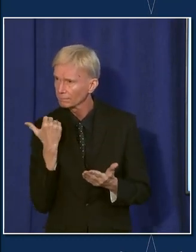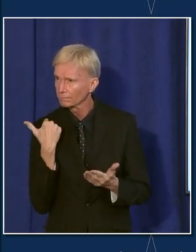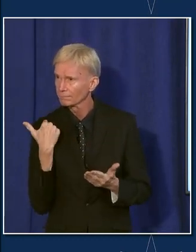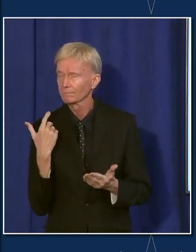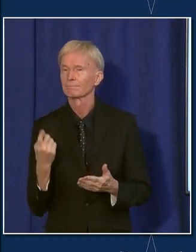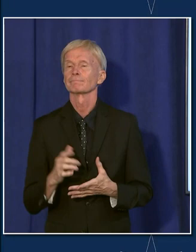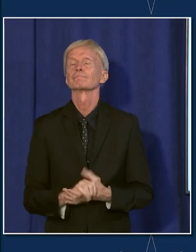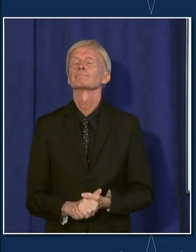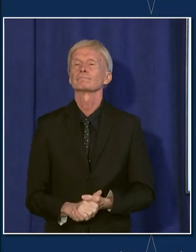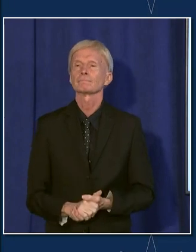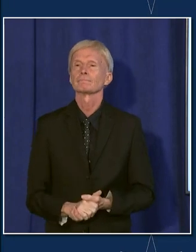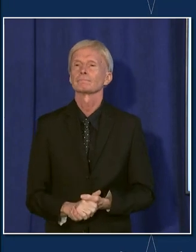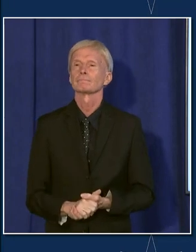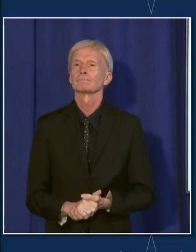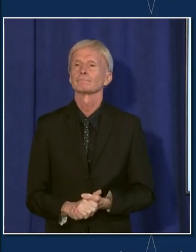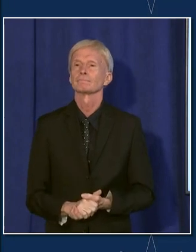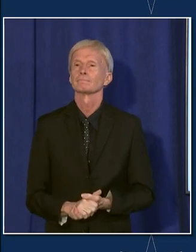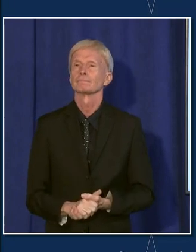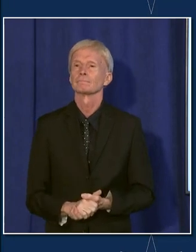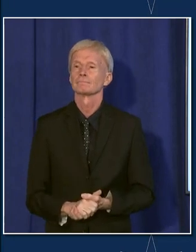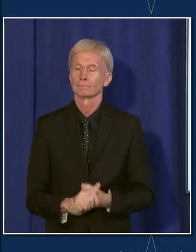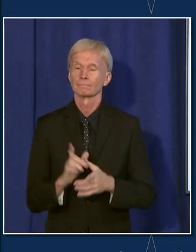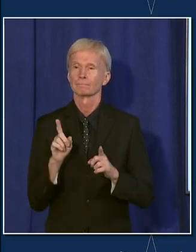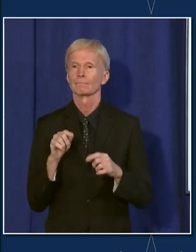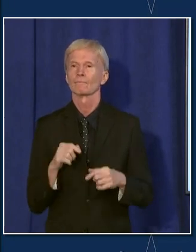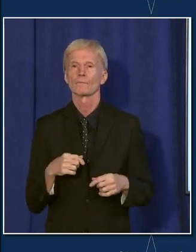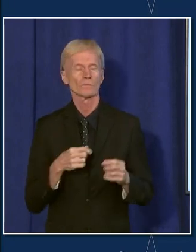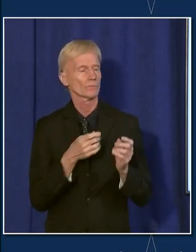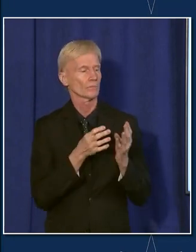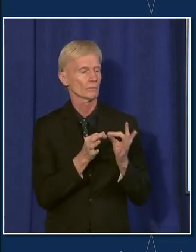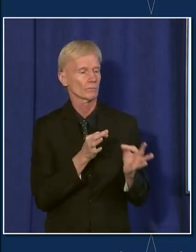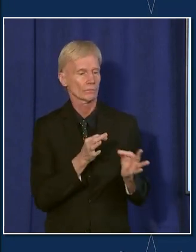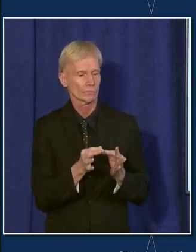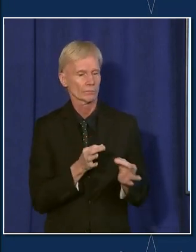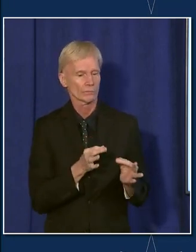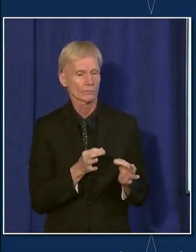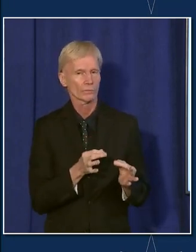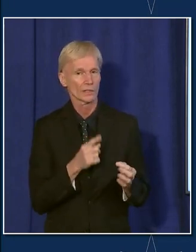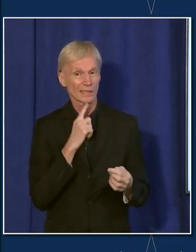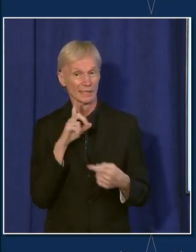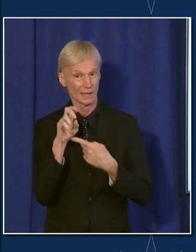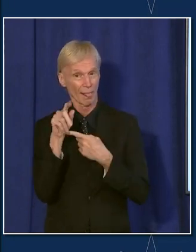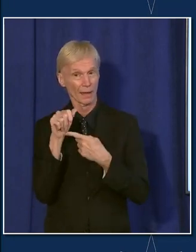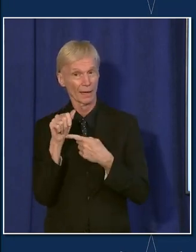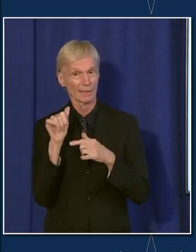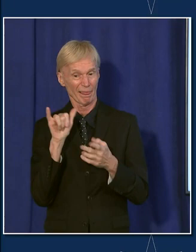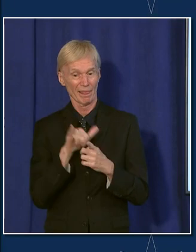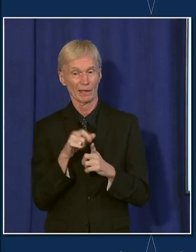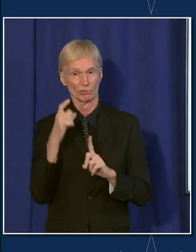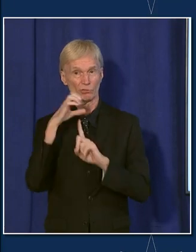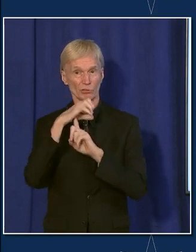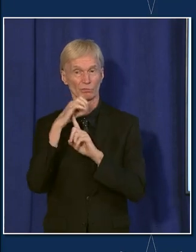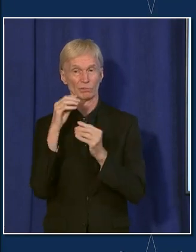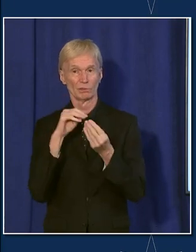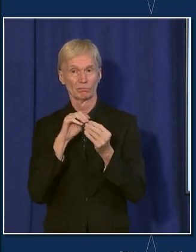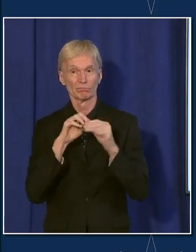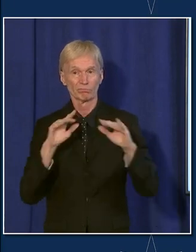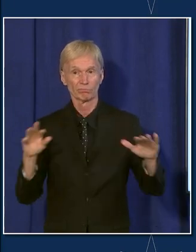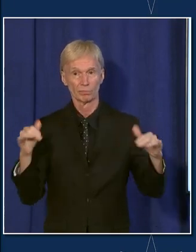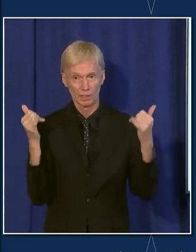Sorry, Tina. Yes, I ask if, now that that is the mainstream circulating, and even